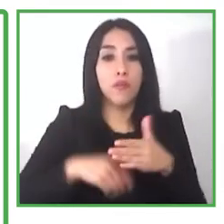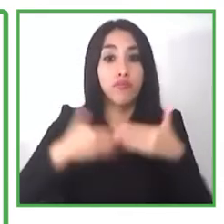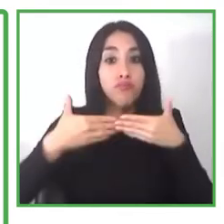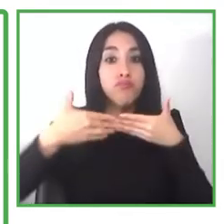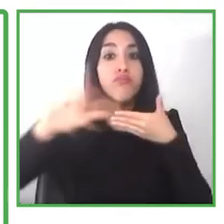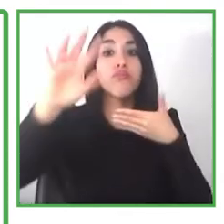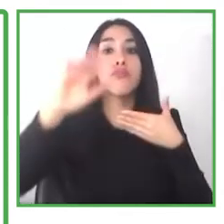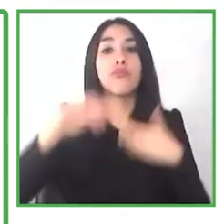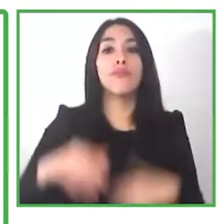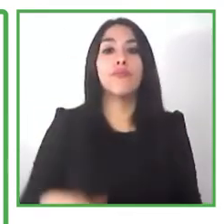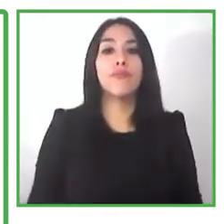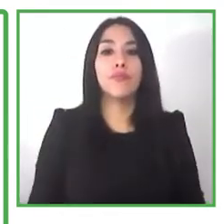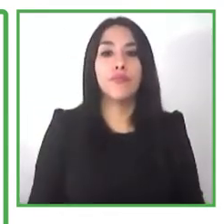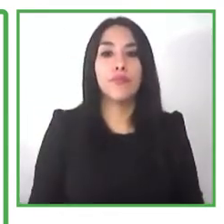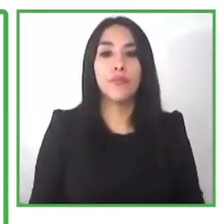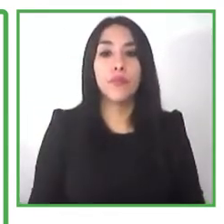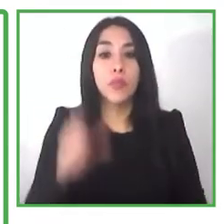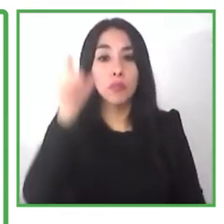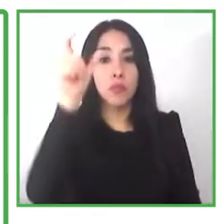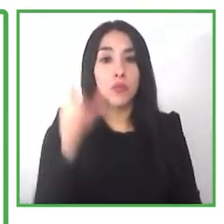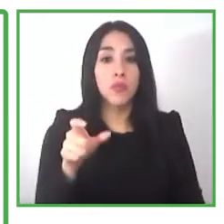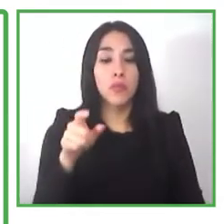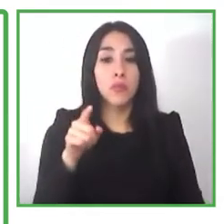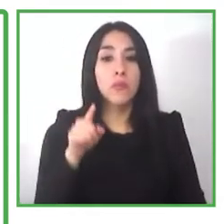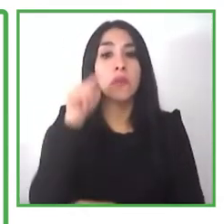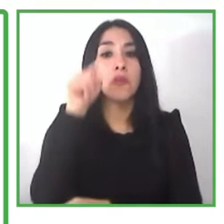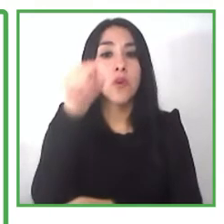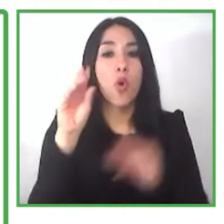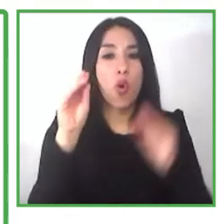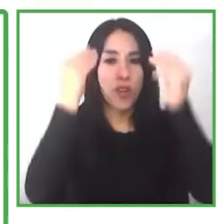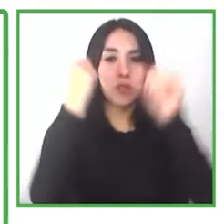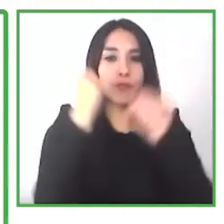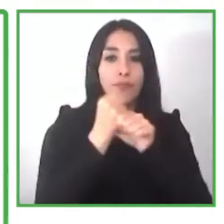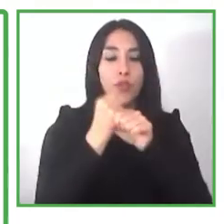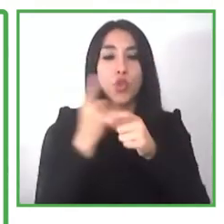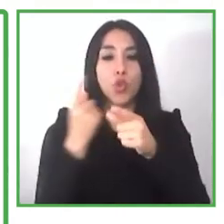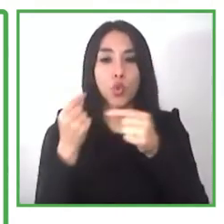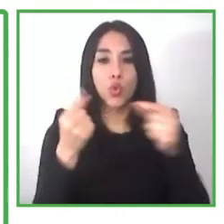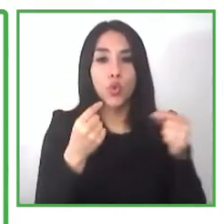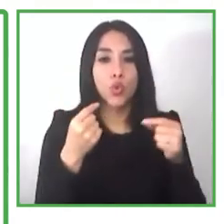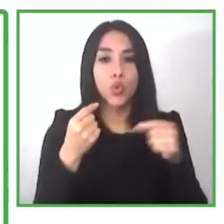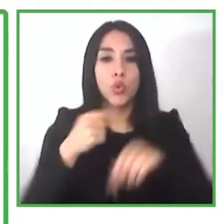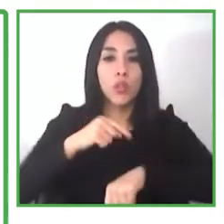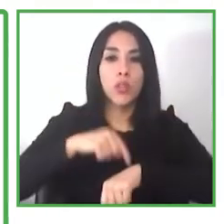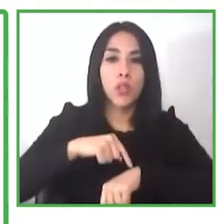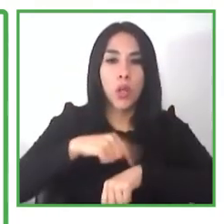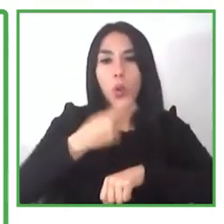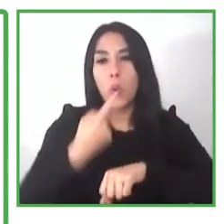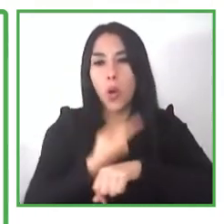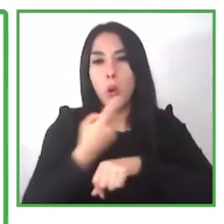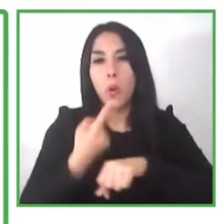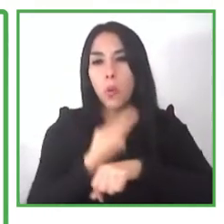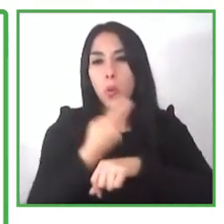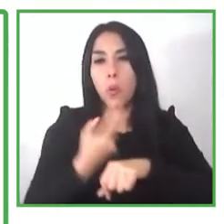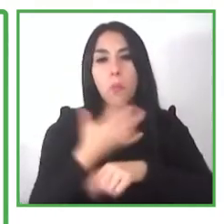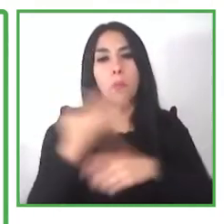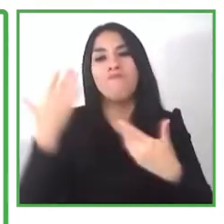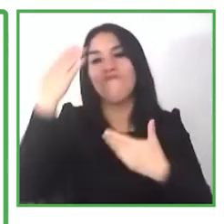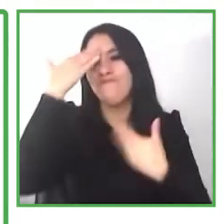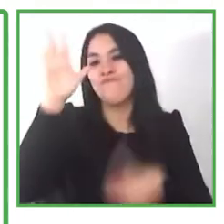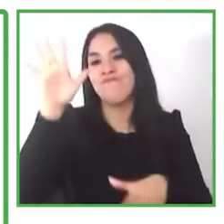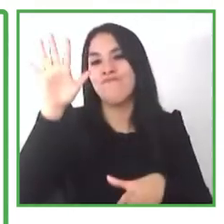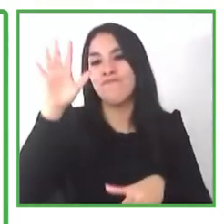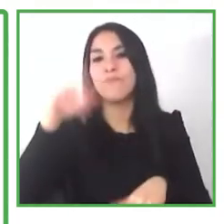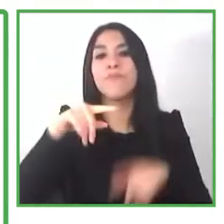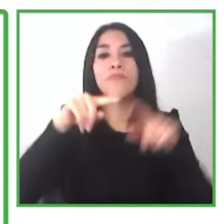then into those environments they perform the tasks and the work that's required um and then they exit at the end of it learnerships where they go